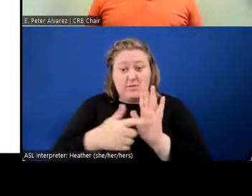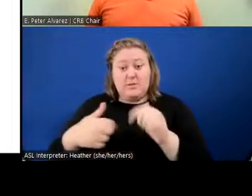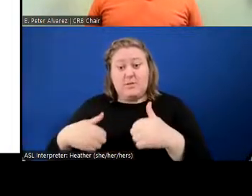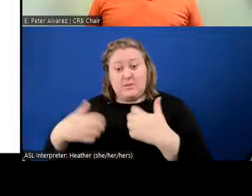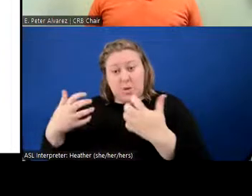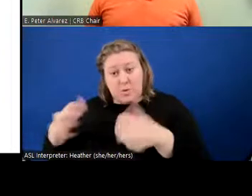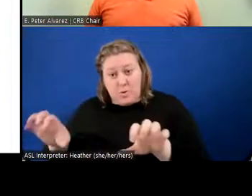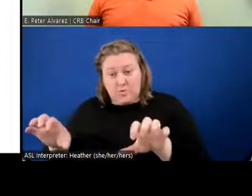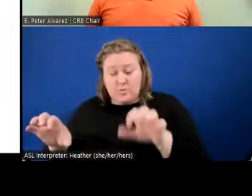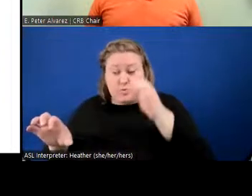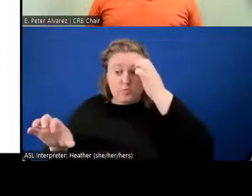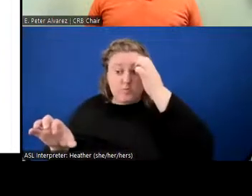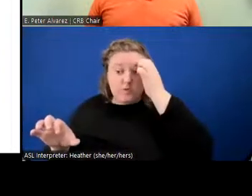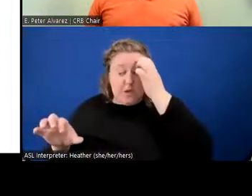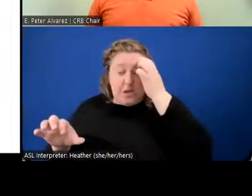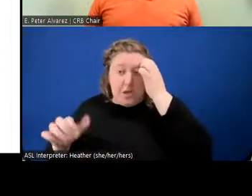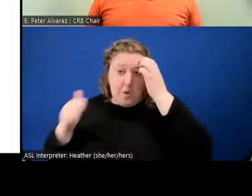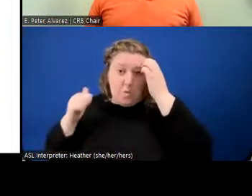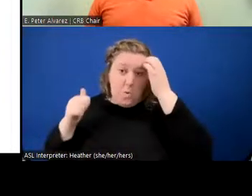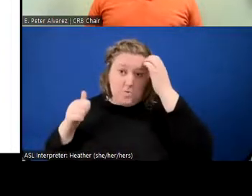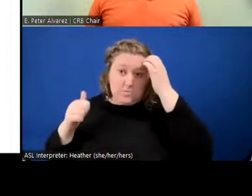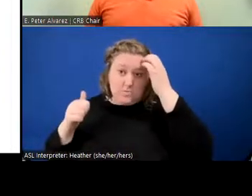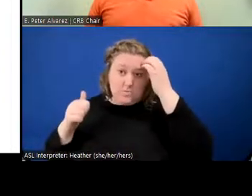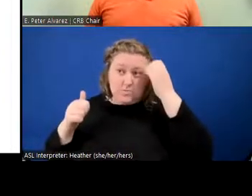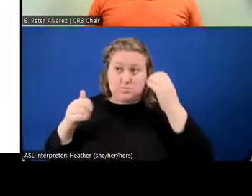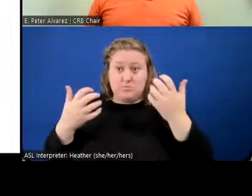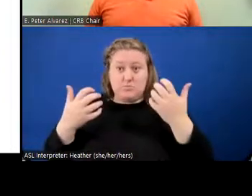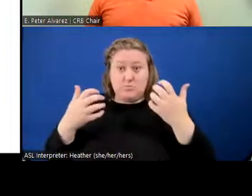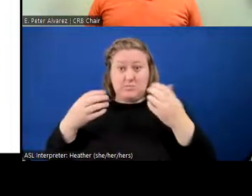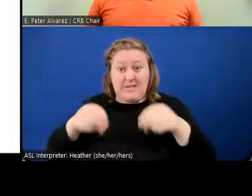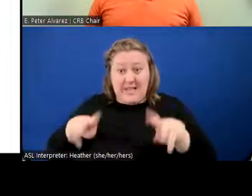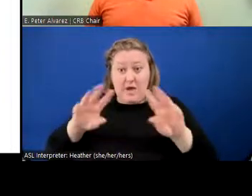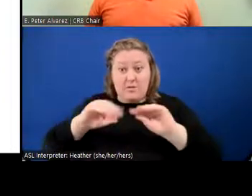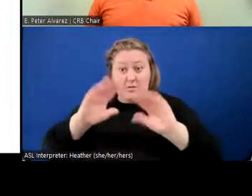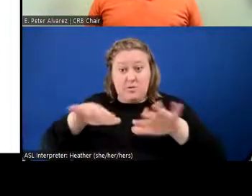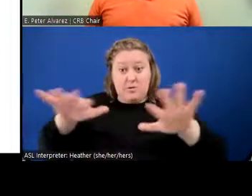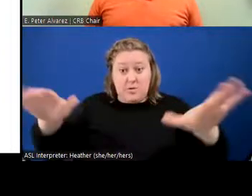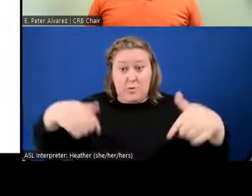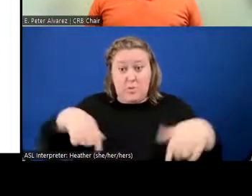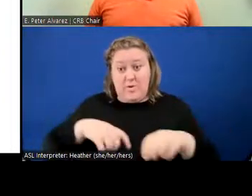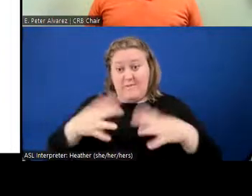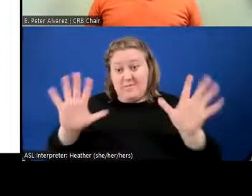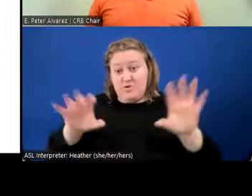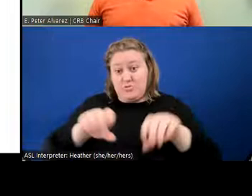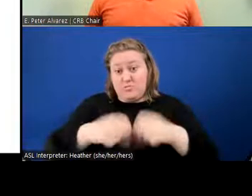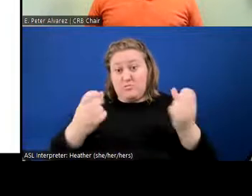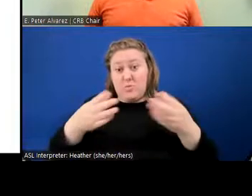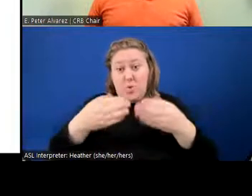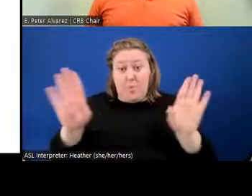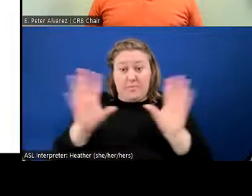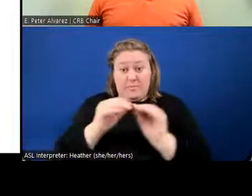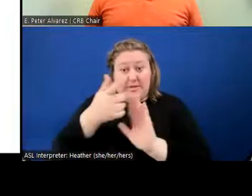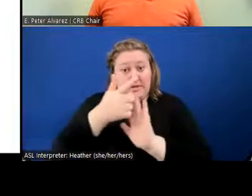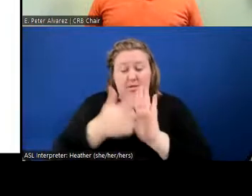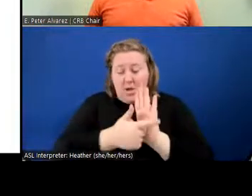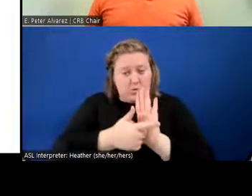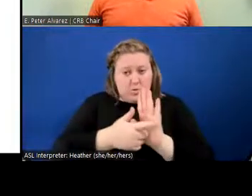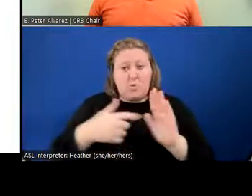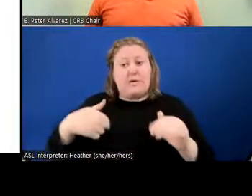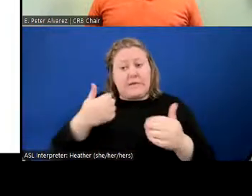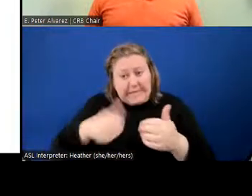um, have it out there that we have violated any open meeting laws. Every meeting that we have,